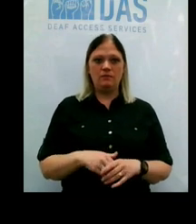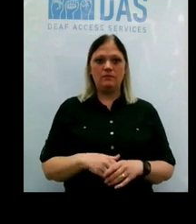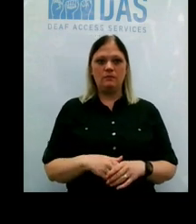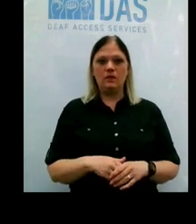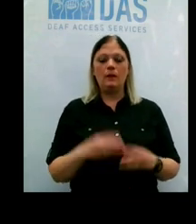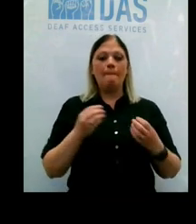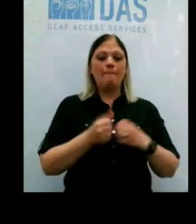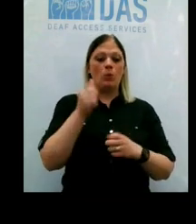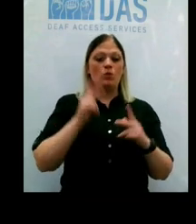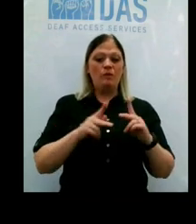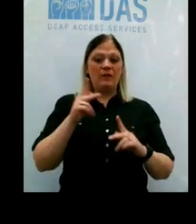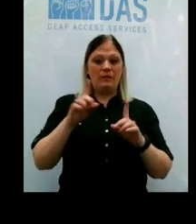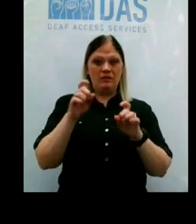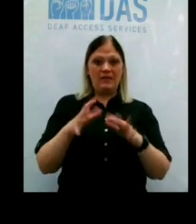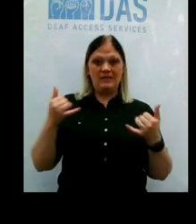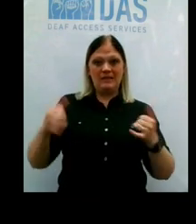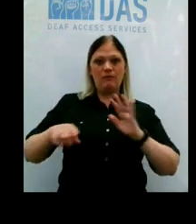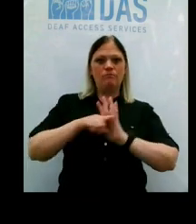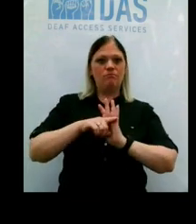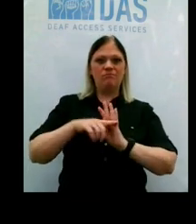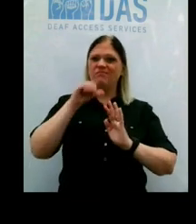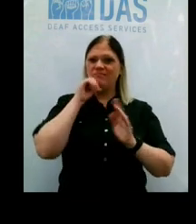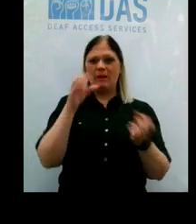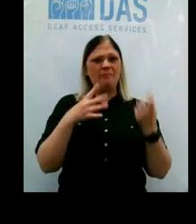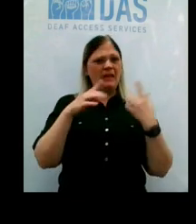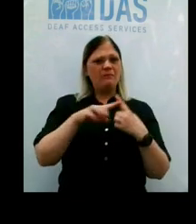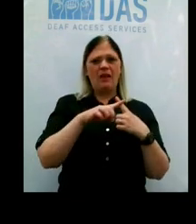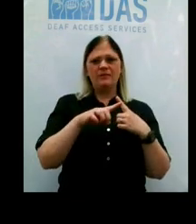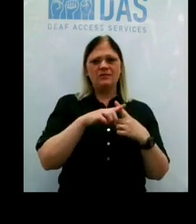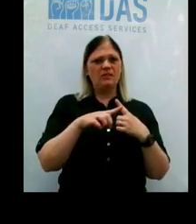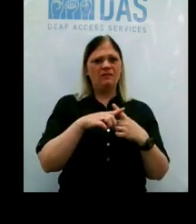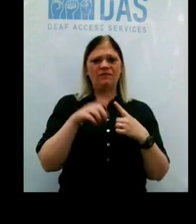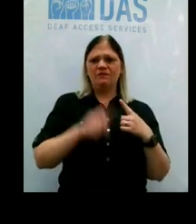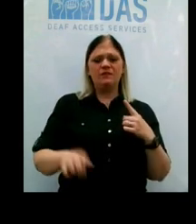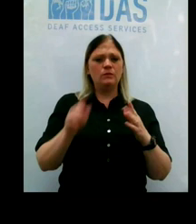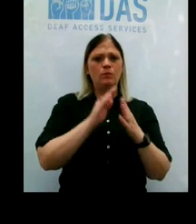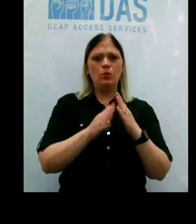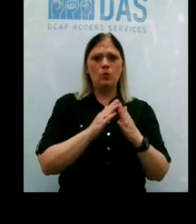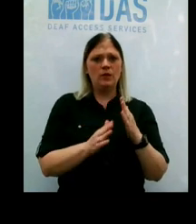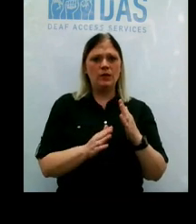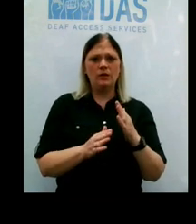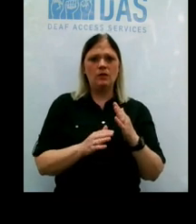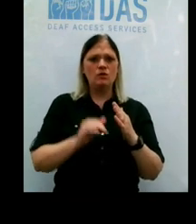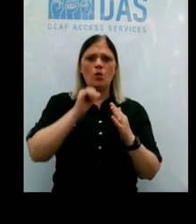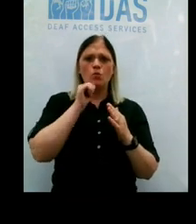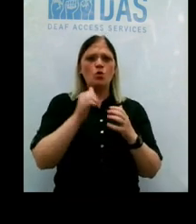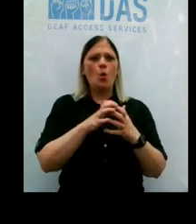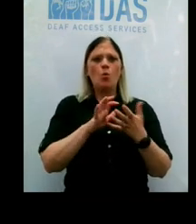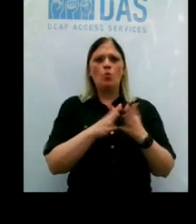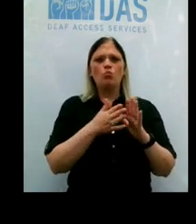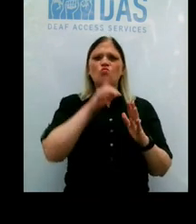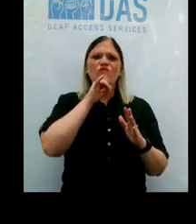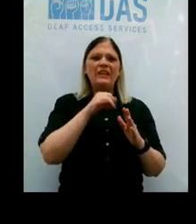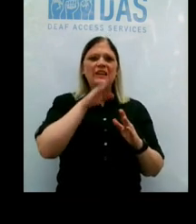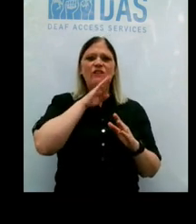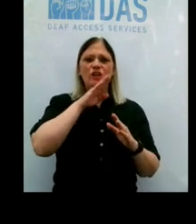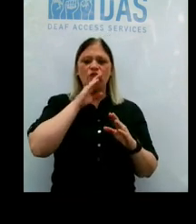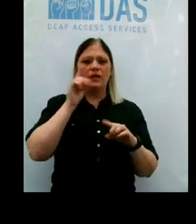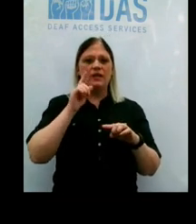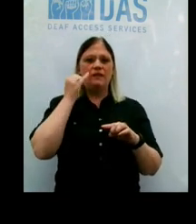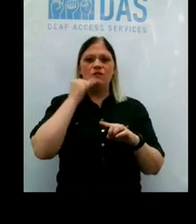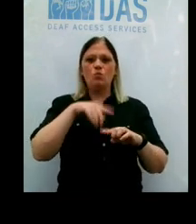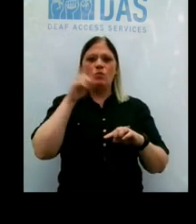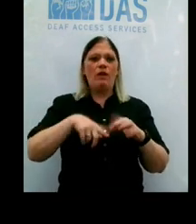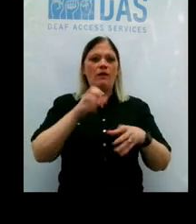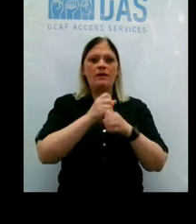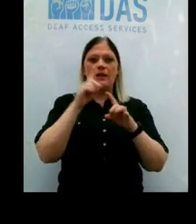tested now are negative. We haven't seen a lot positive in the community, so don't get super frustrated if you can't get a test. We will